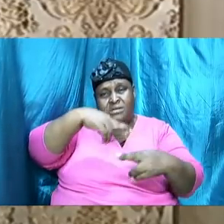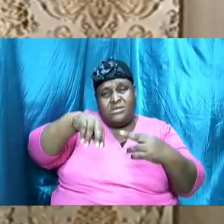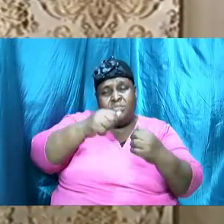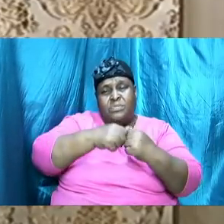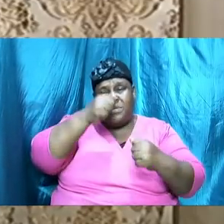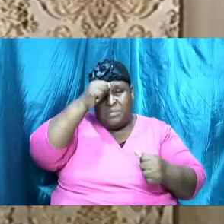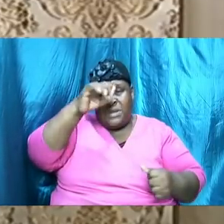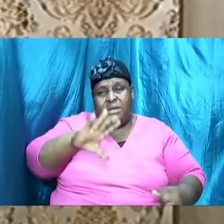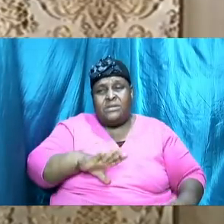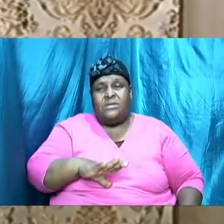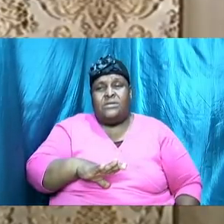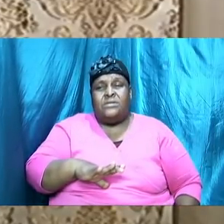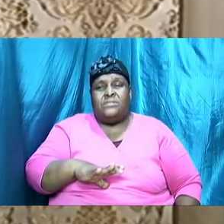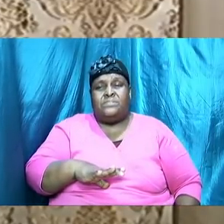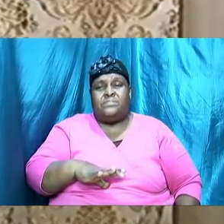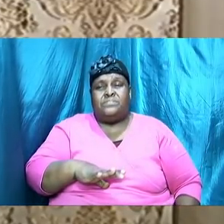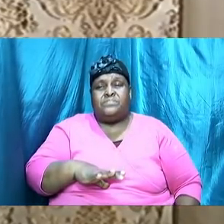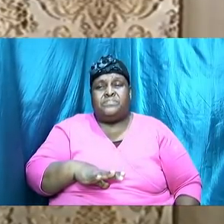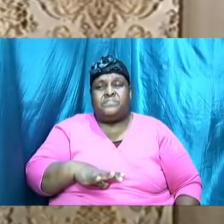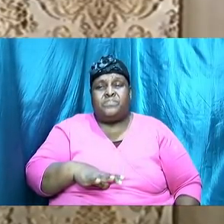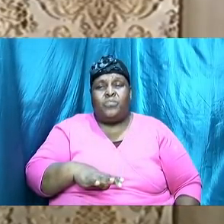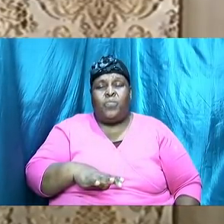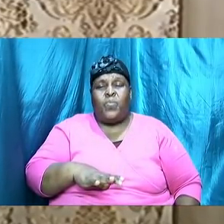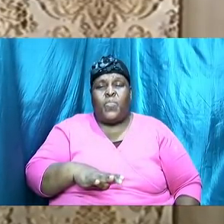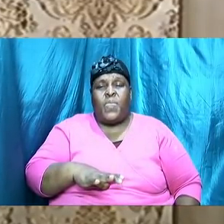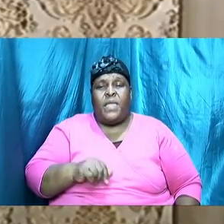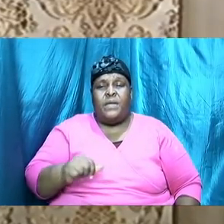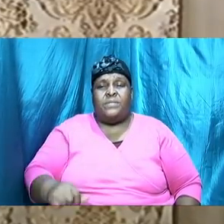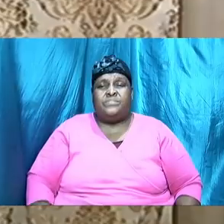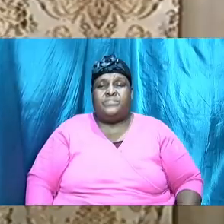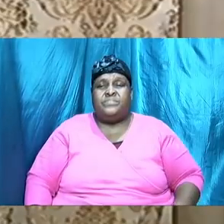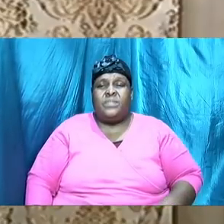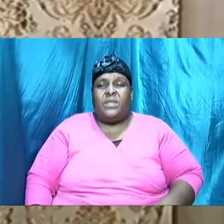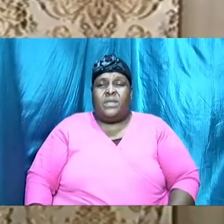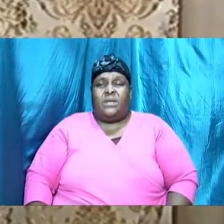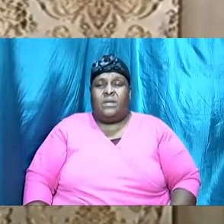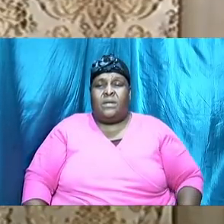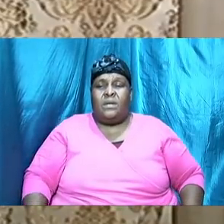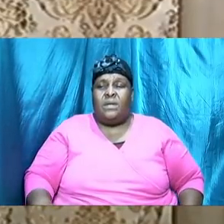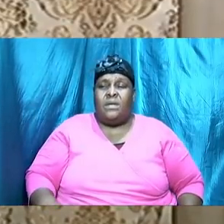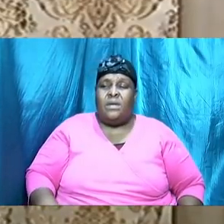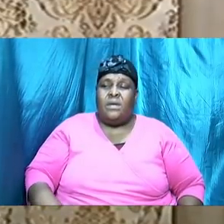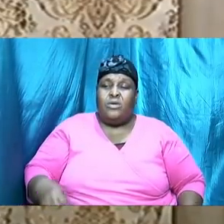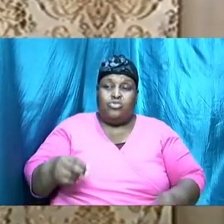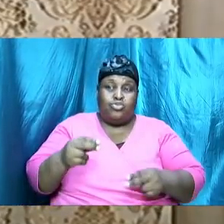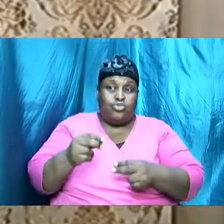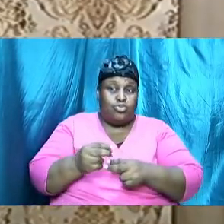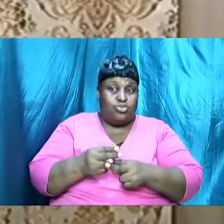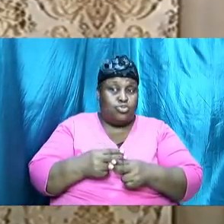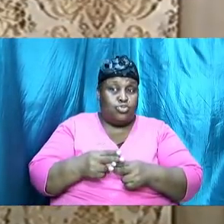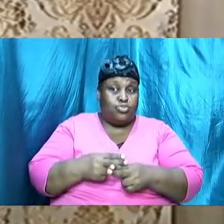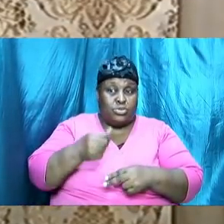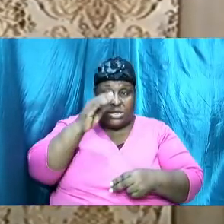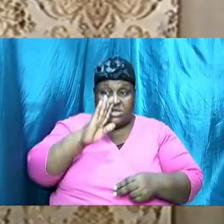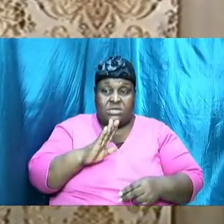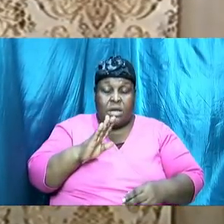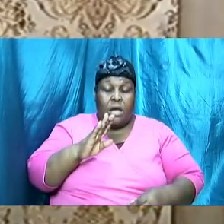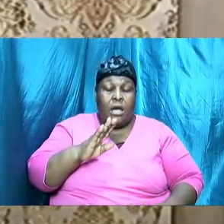notice that as soon as God blew the breath of life into Adam